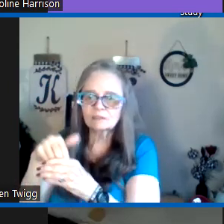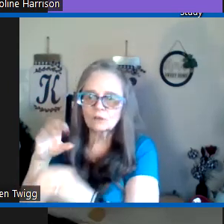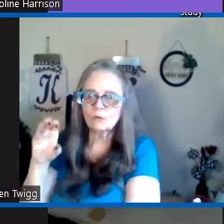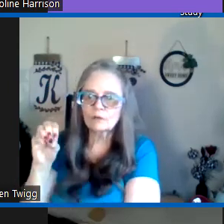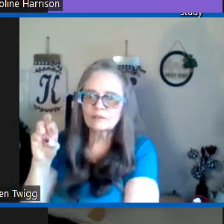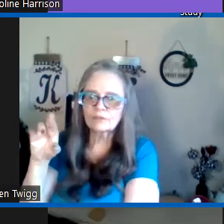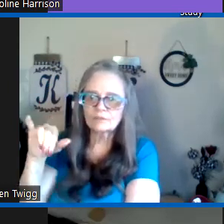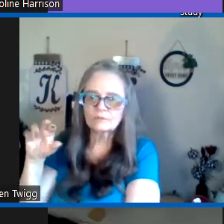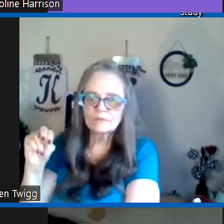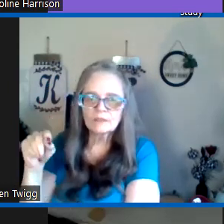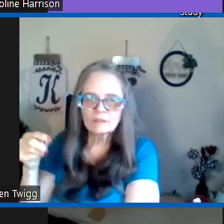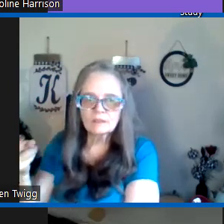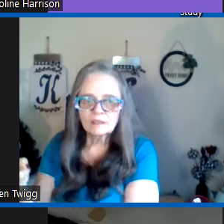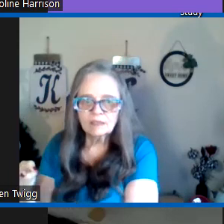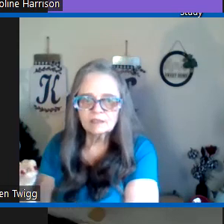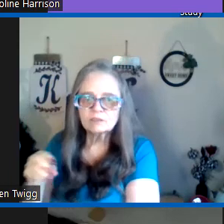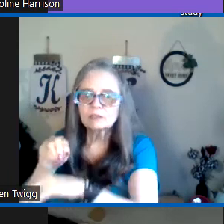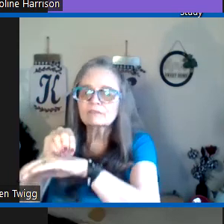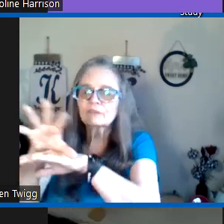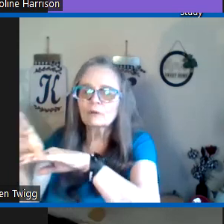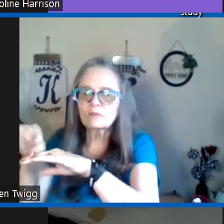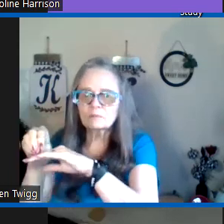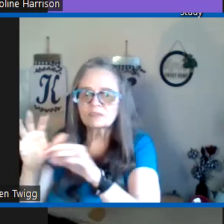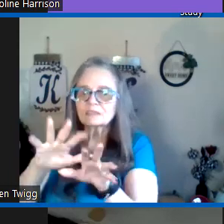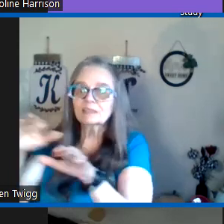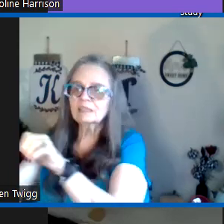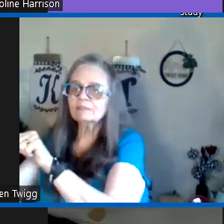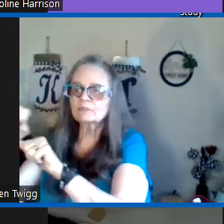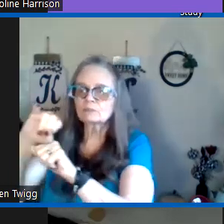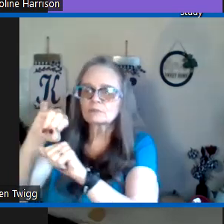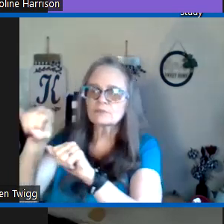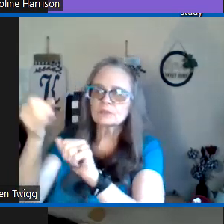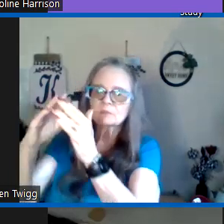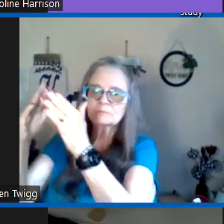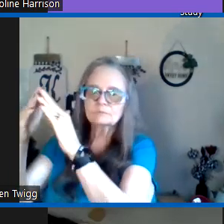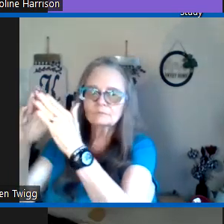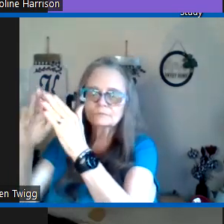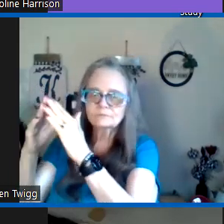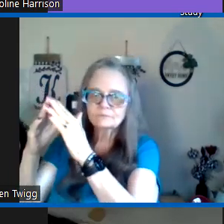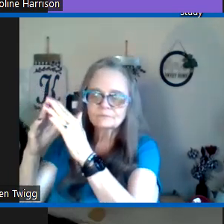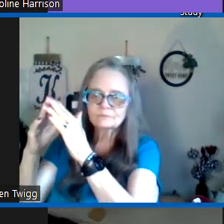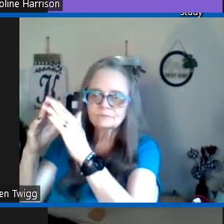in Corinth and to inform them to leave Jerusalem